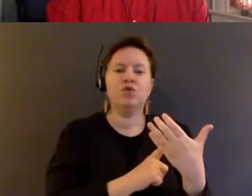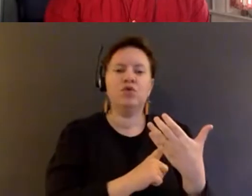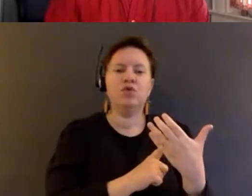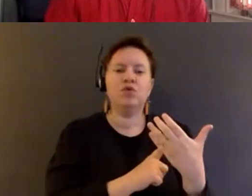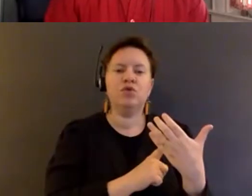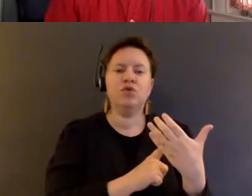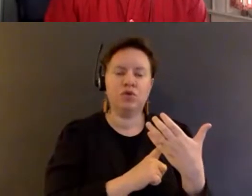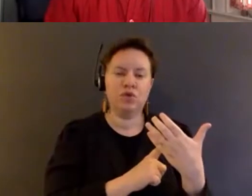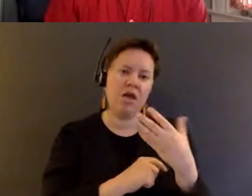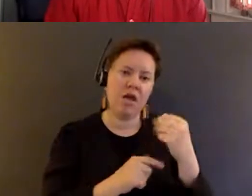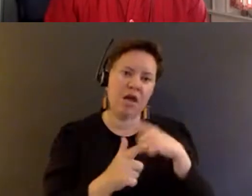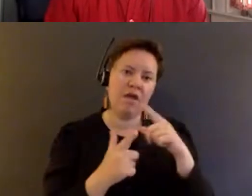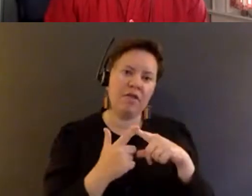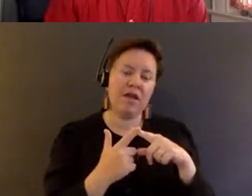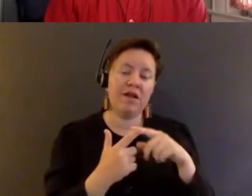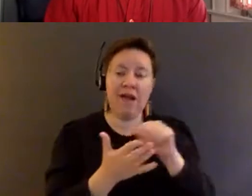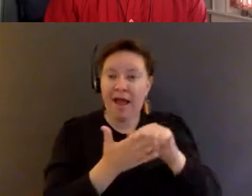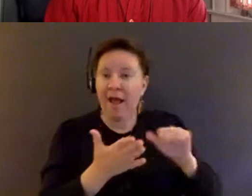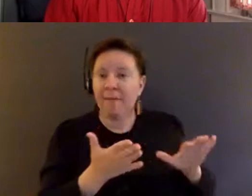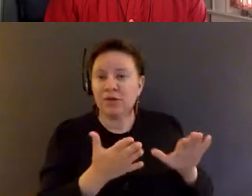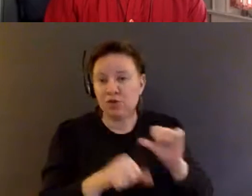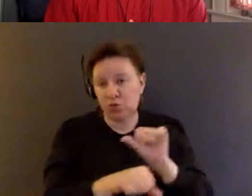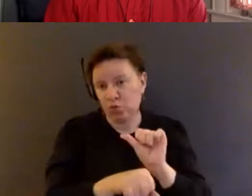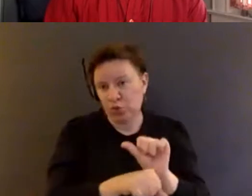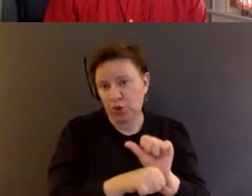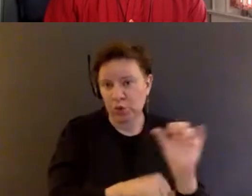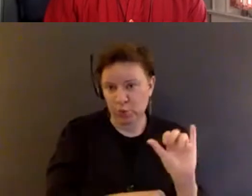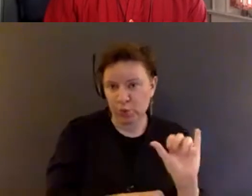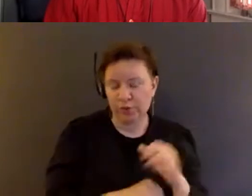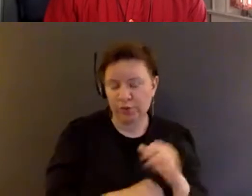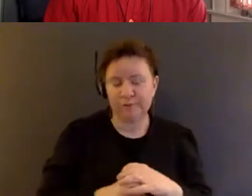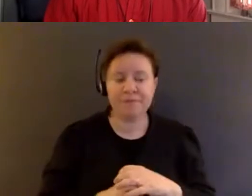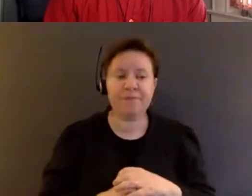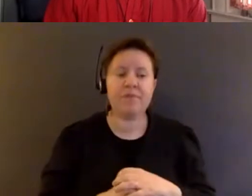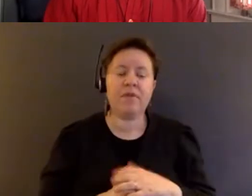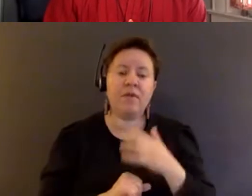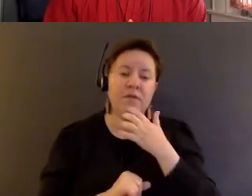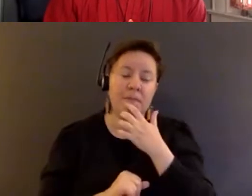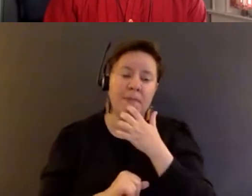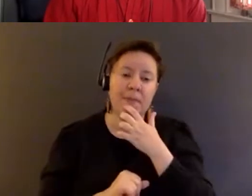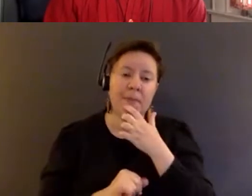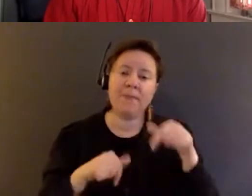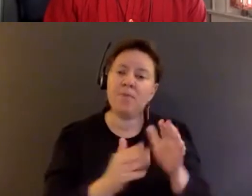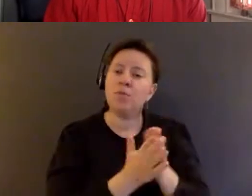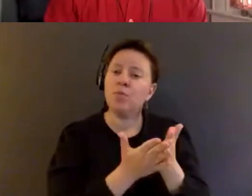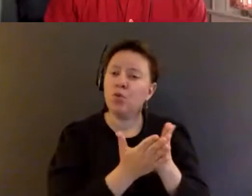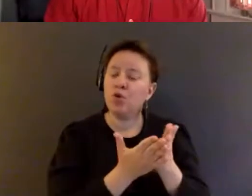and then abolition work. Um, so, you know, this book really